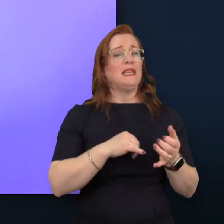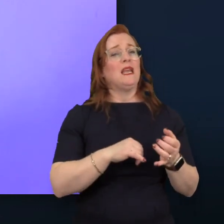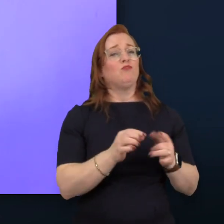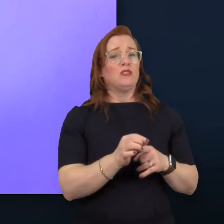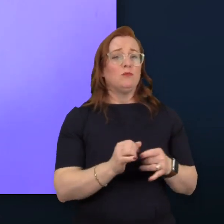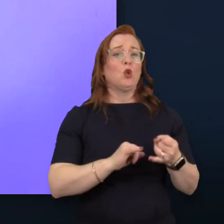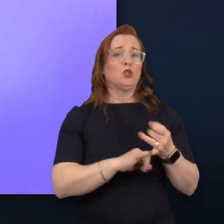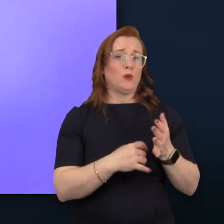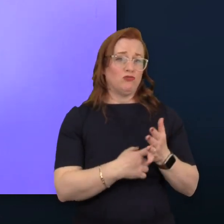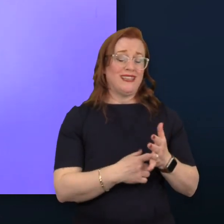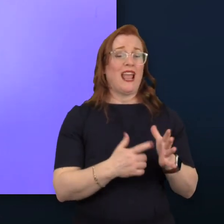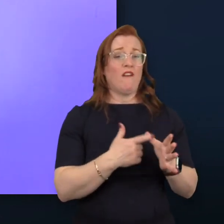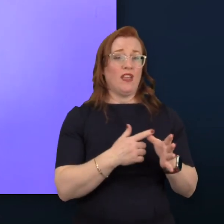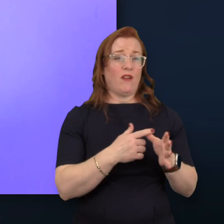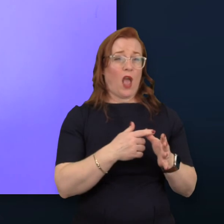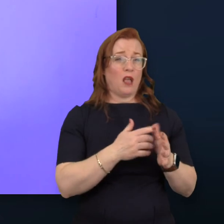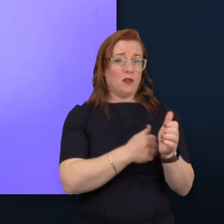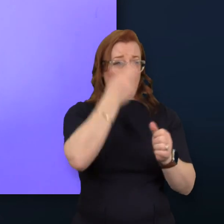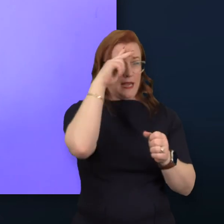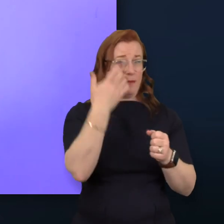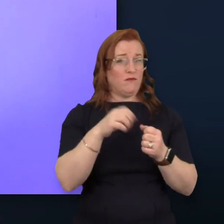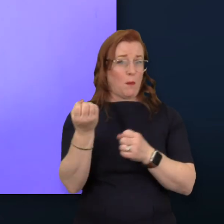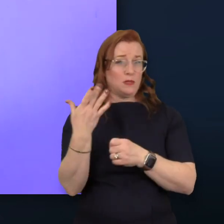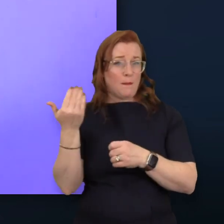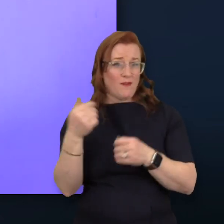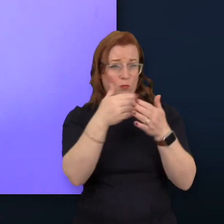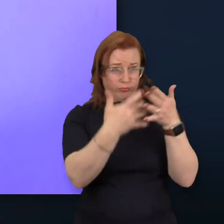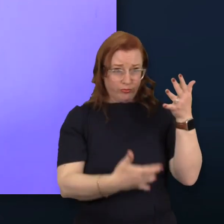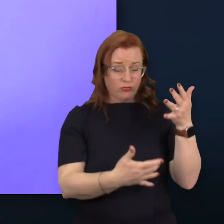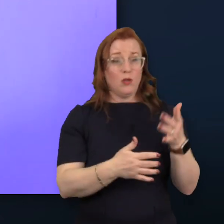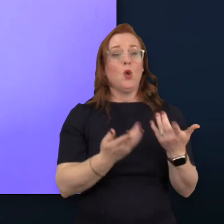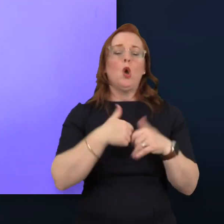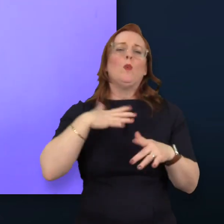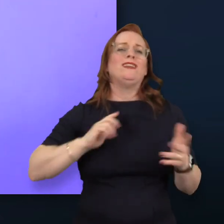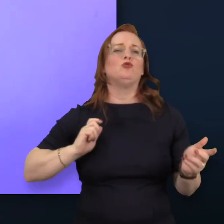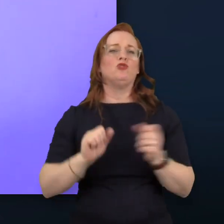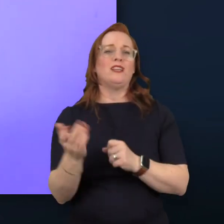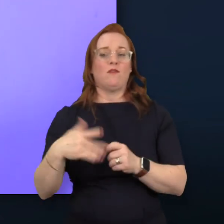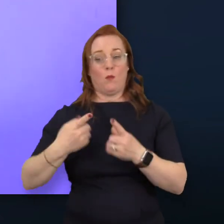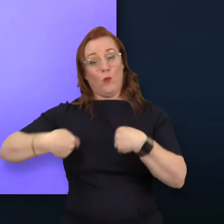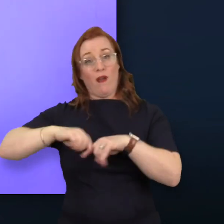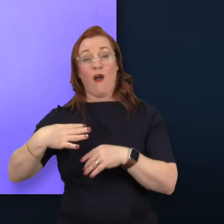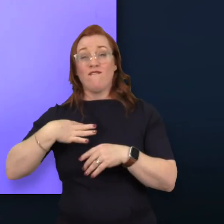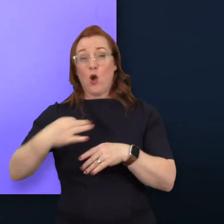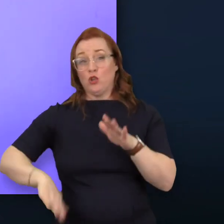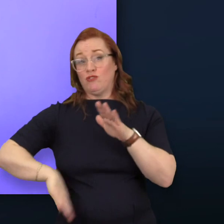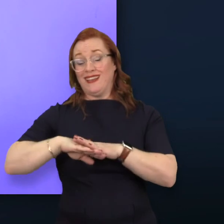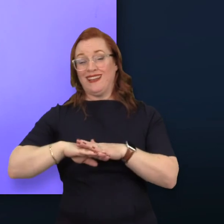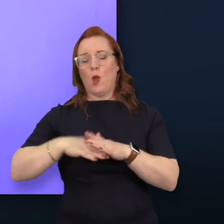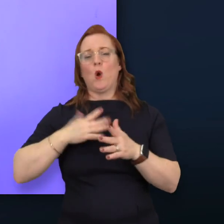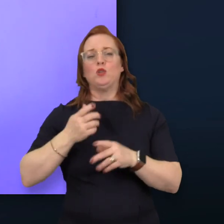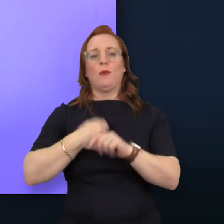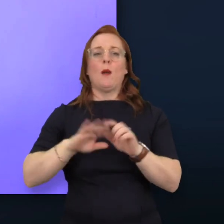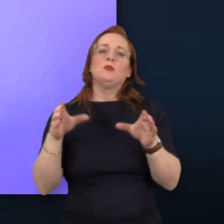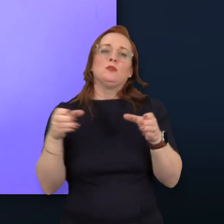and Aviva because we need to make the transition from a totally voluntary effort into one which is